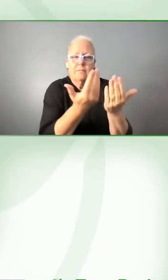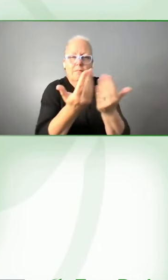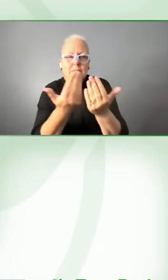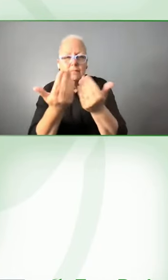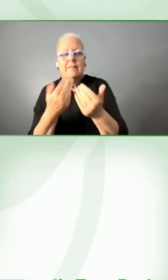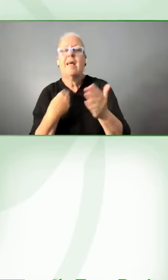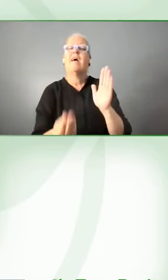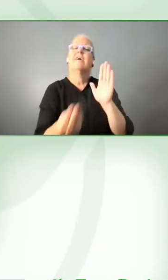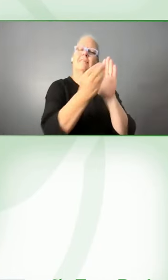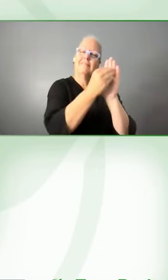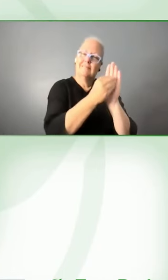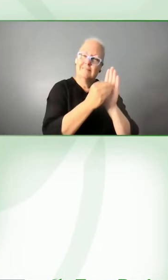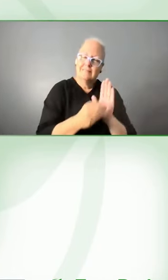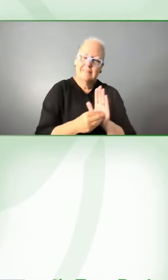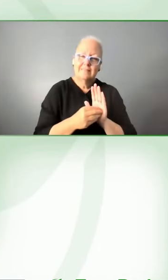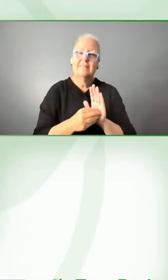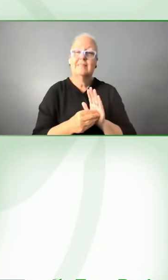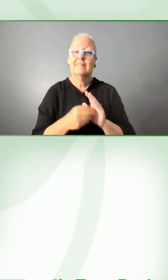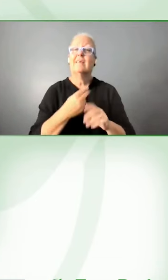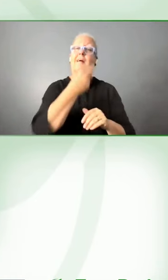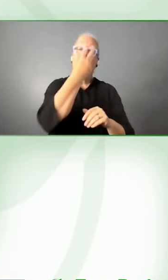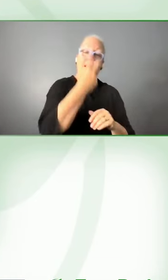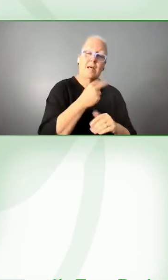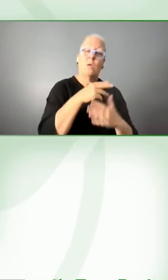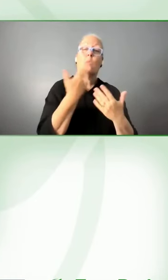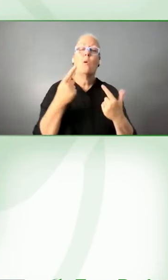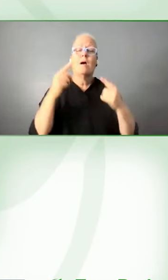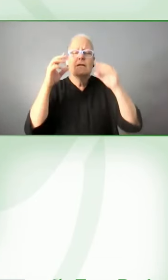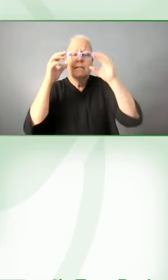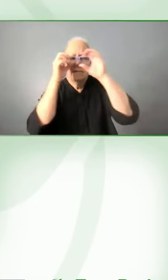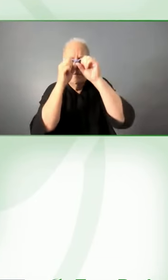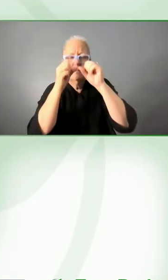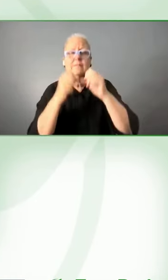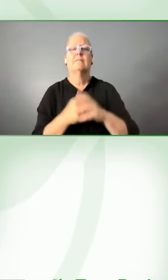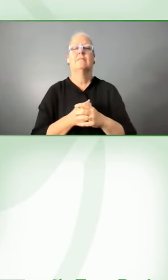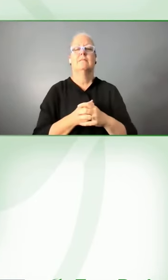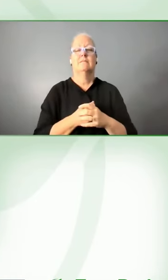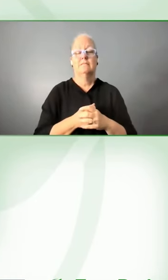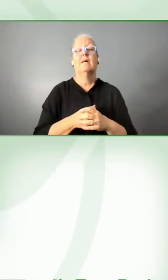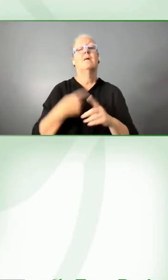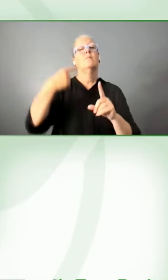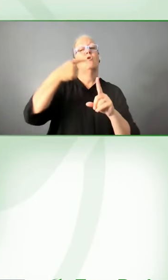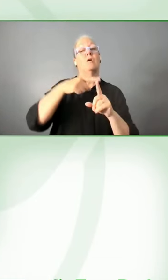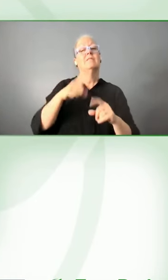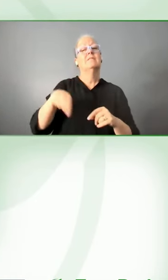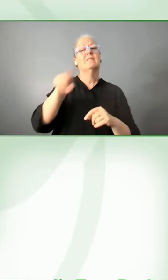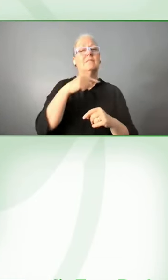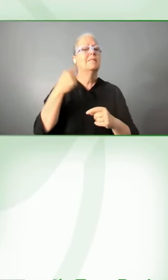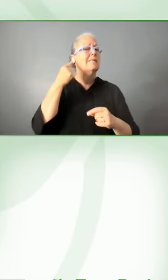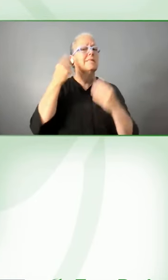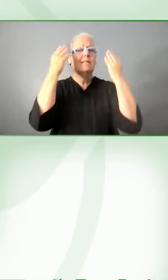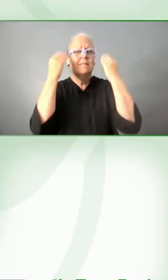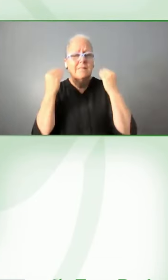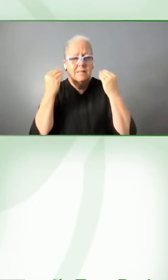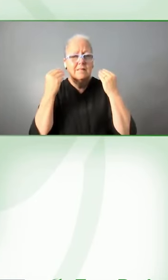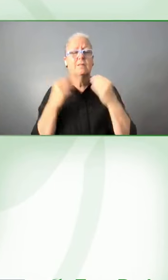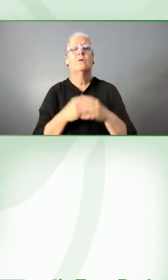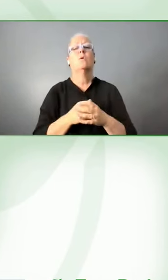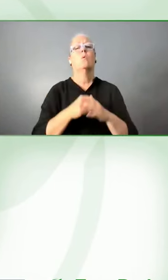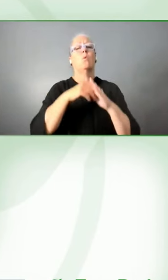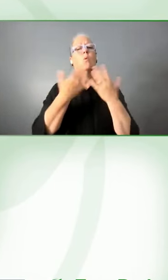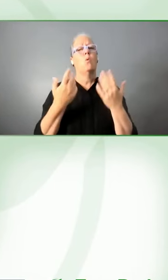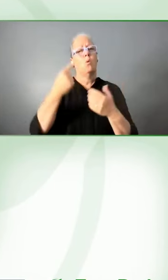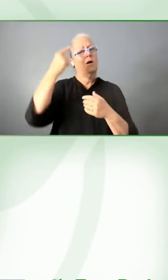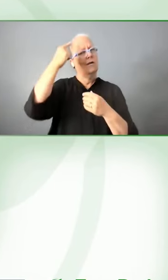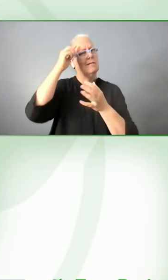with blind and low vision persons and also with those who had hard of hearing problems and intellect intellectual disabilities